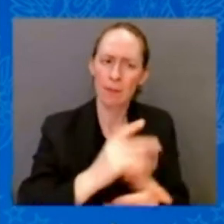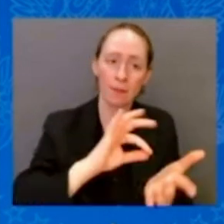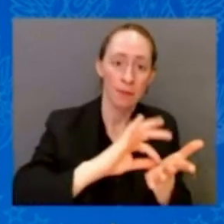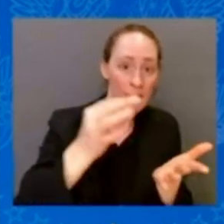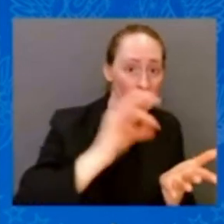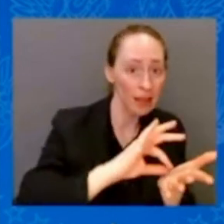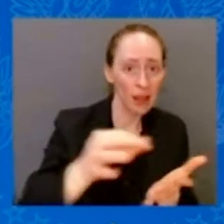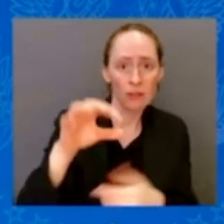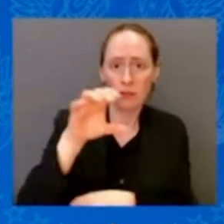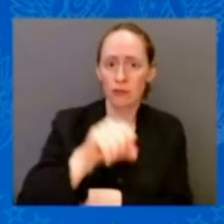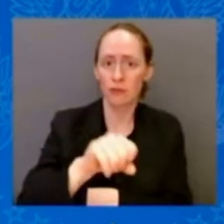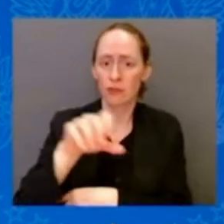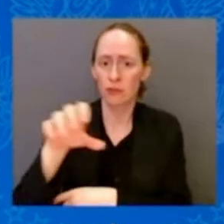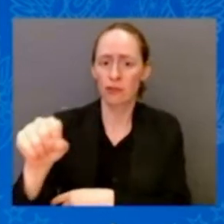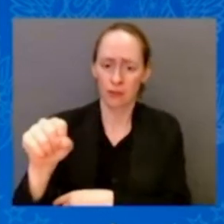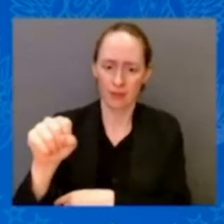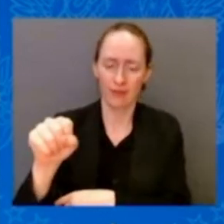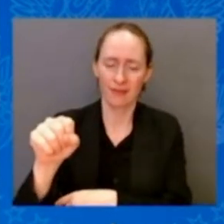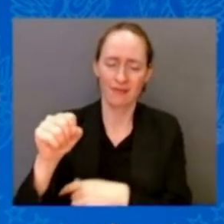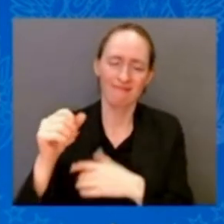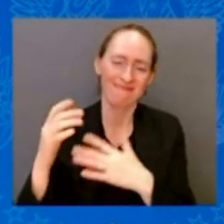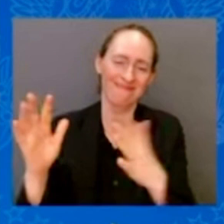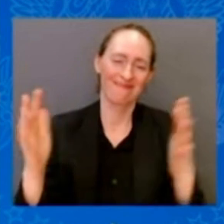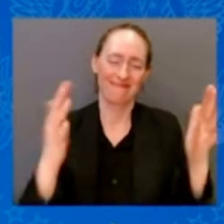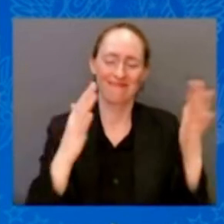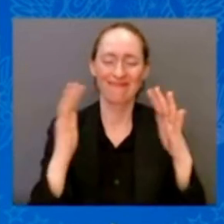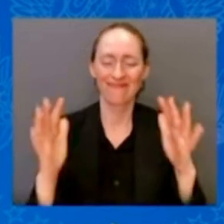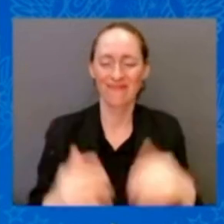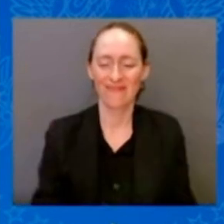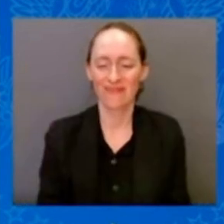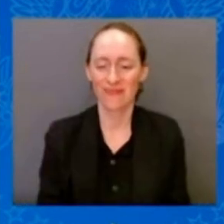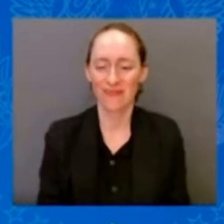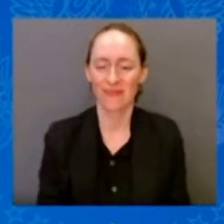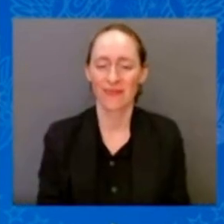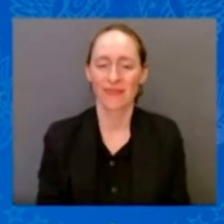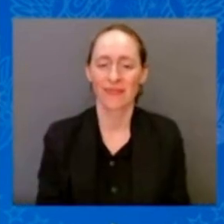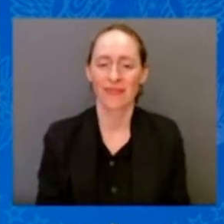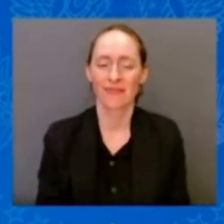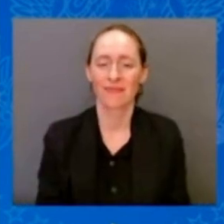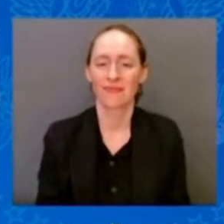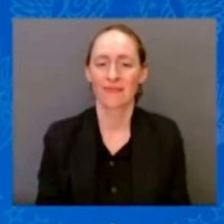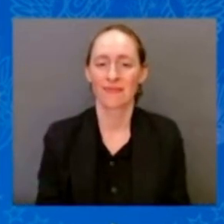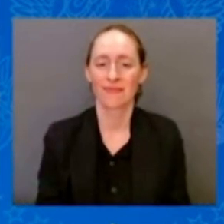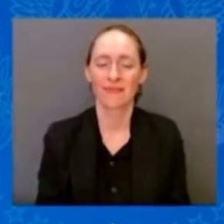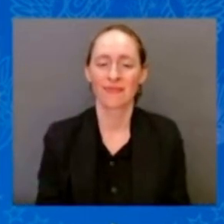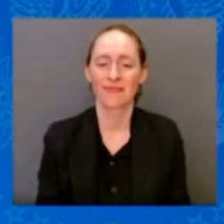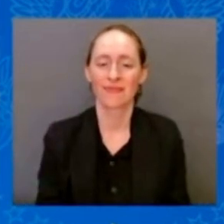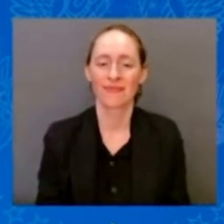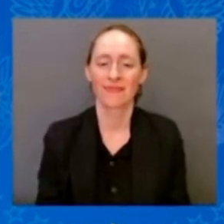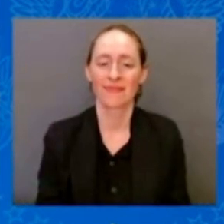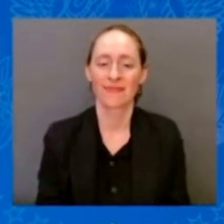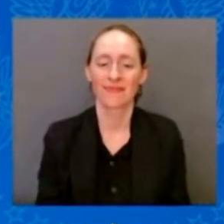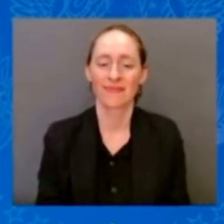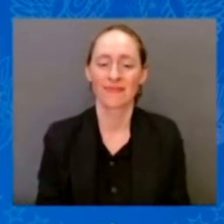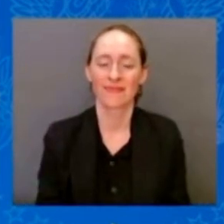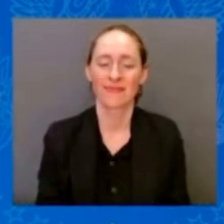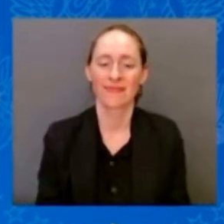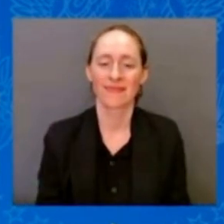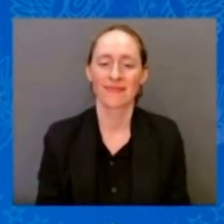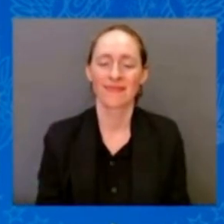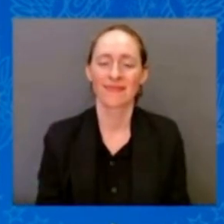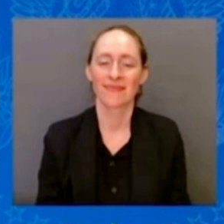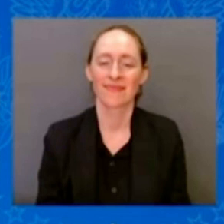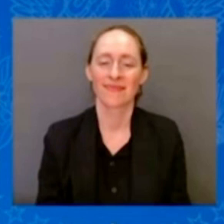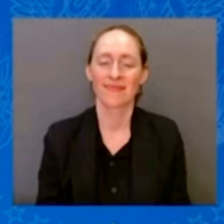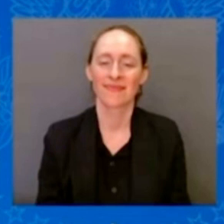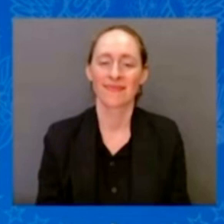health